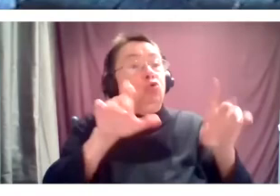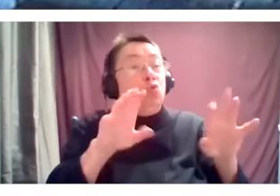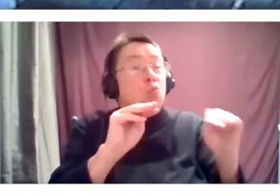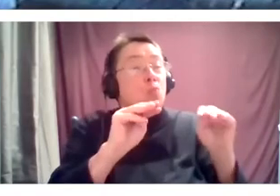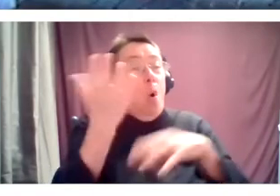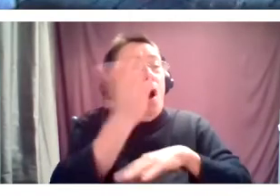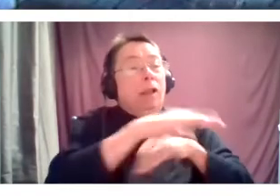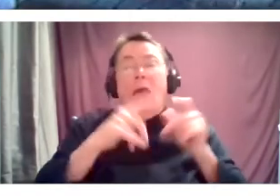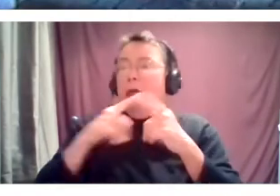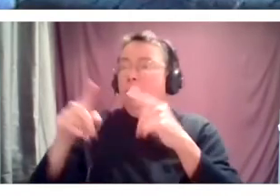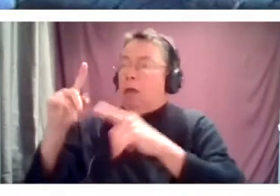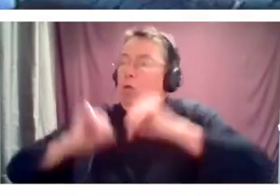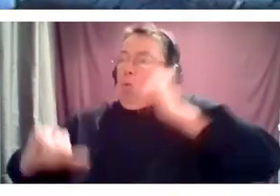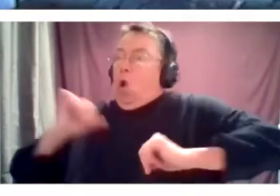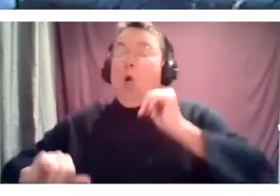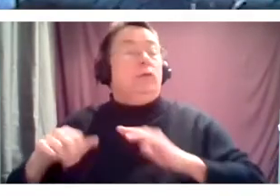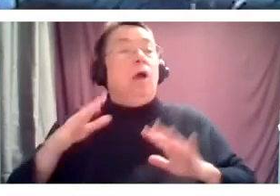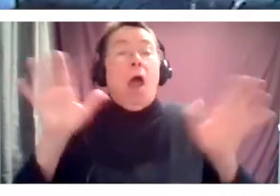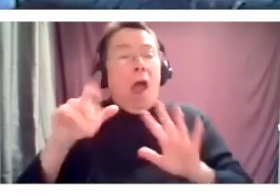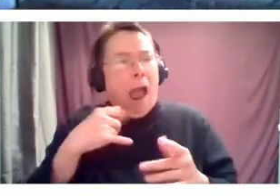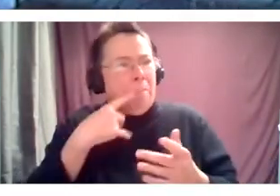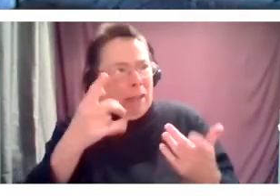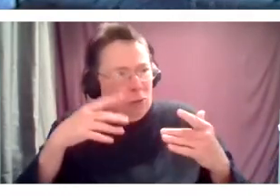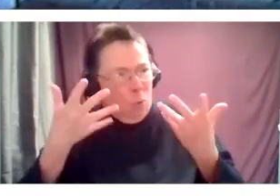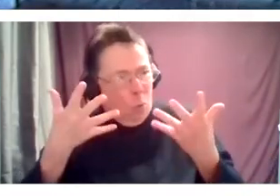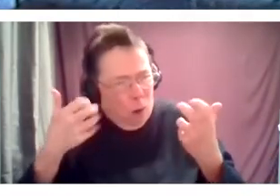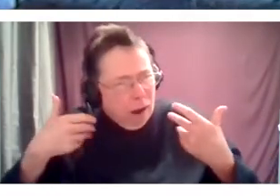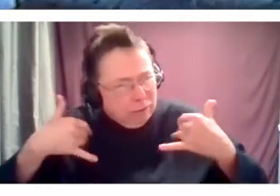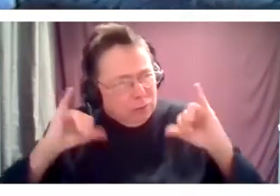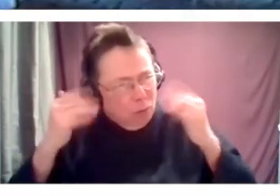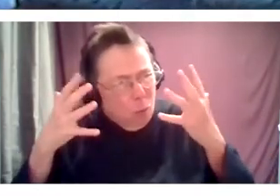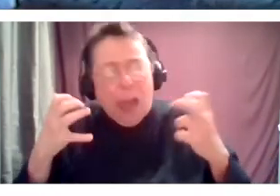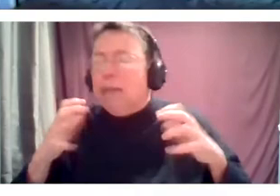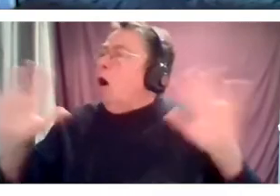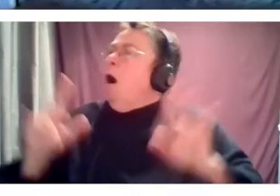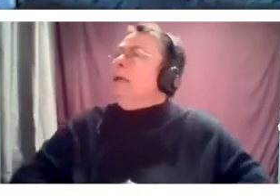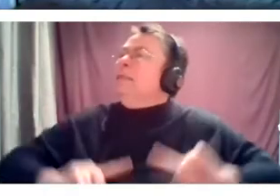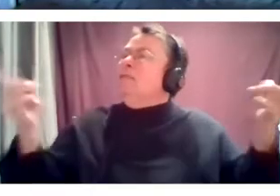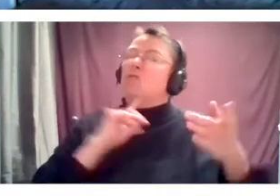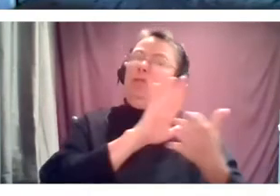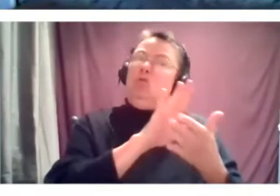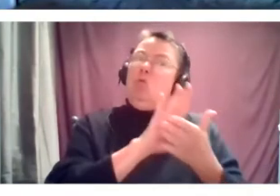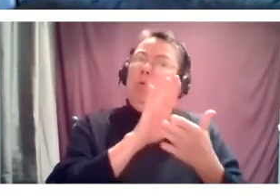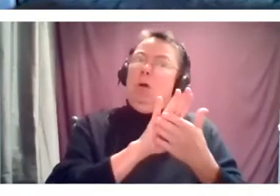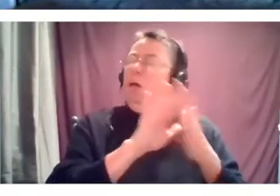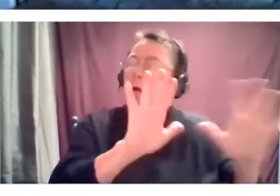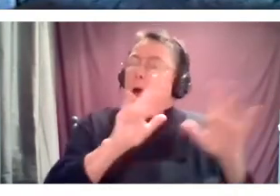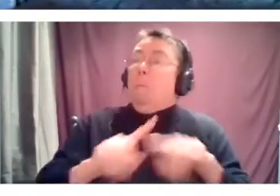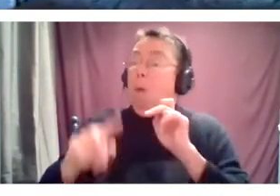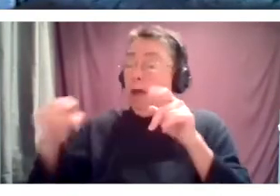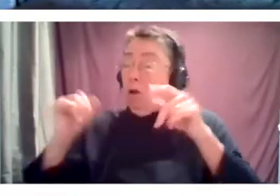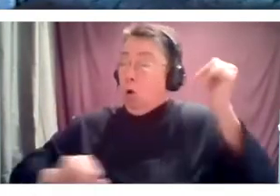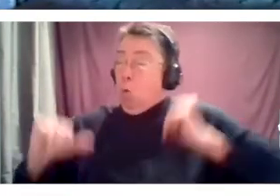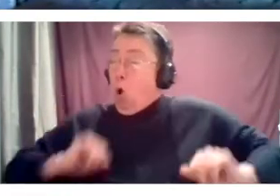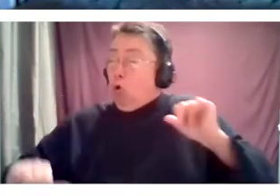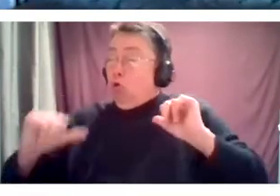you must be tired of Zoom. And they said, yes, but this is the one, it's different. This is the one part of our week we look forward to. This